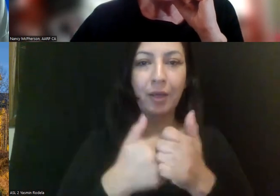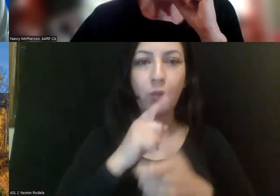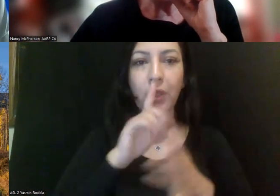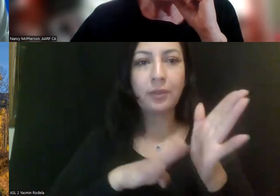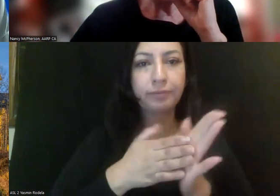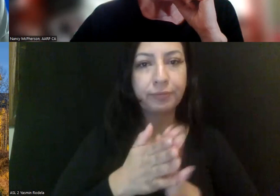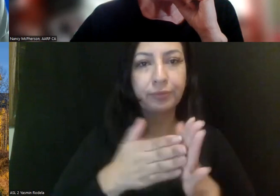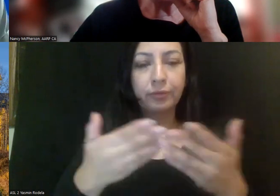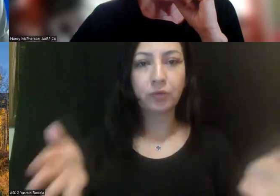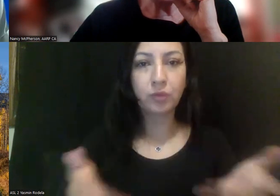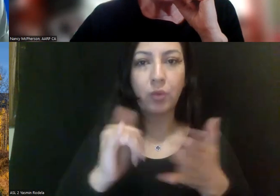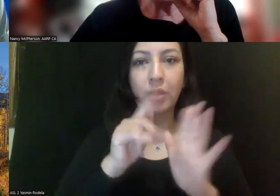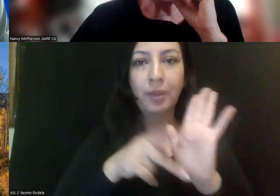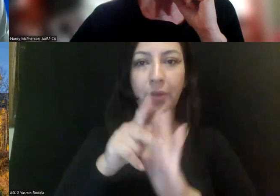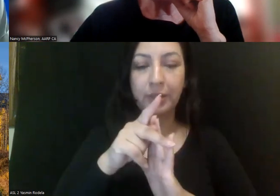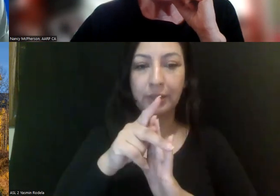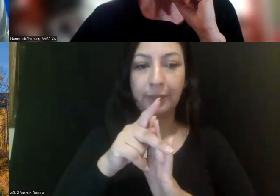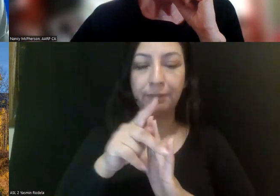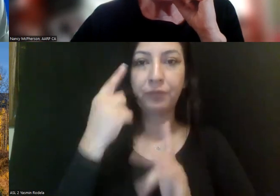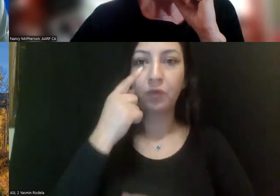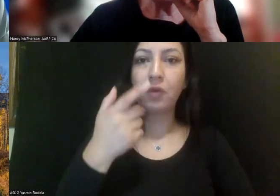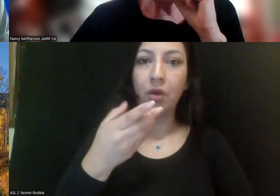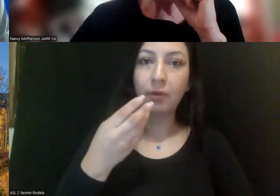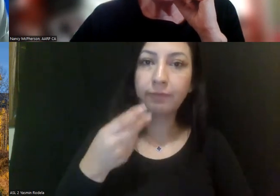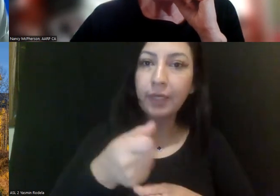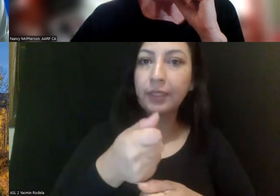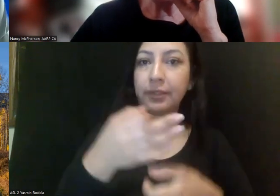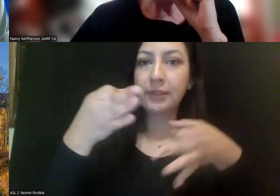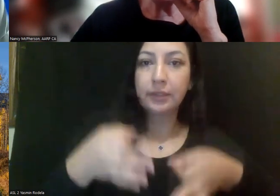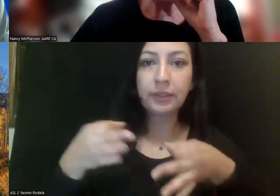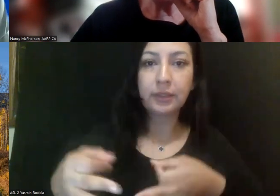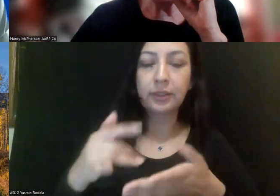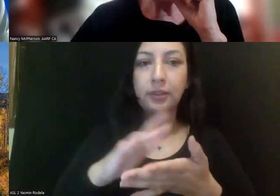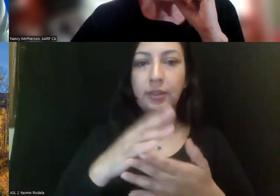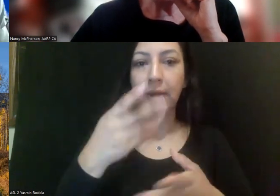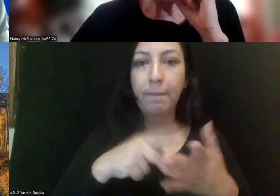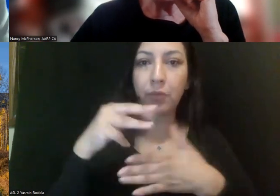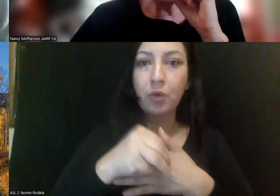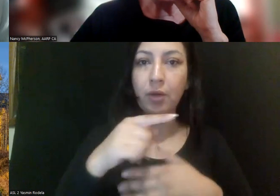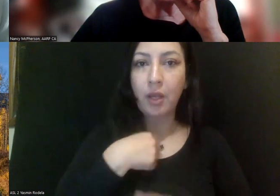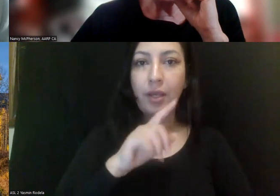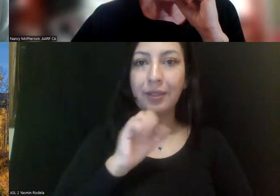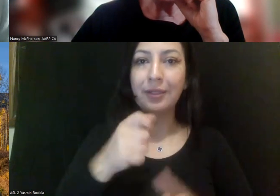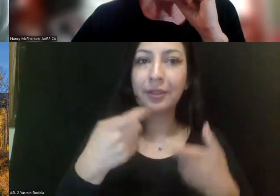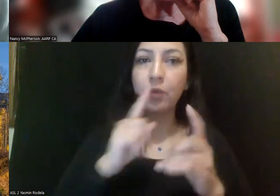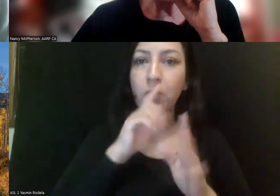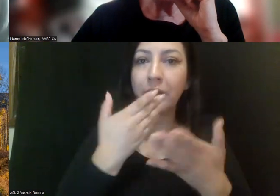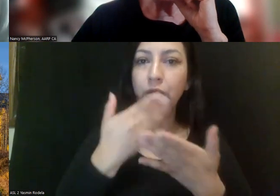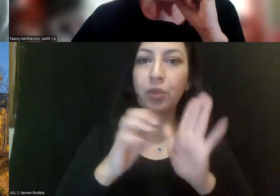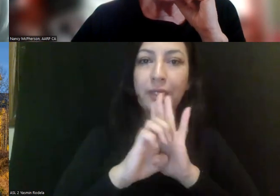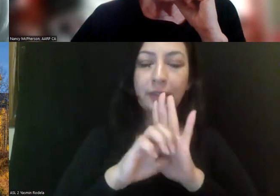policy, funding, decisions, programs. And I can give a great example.